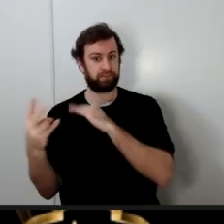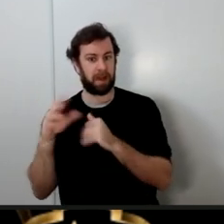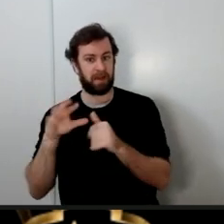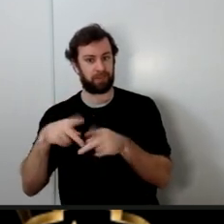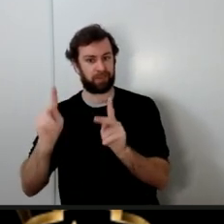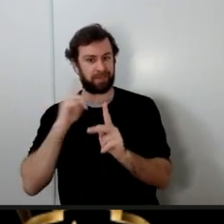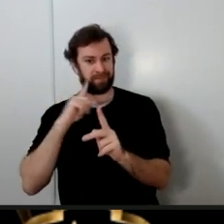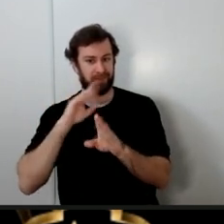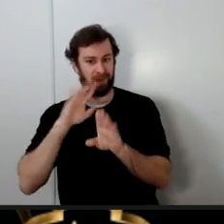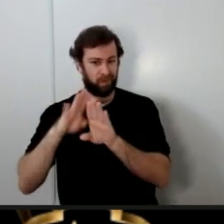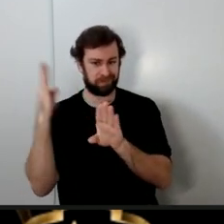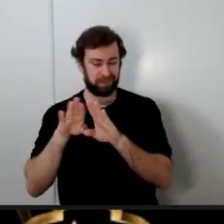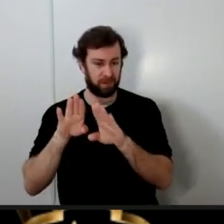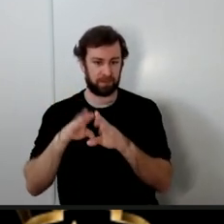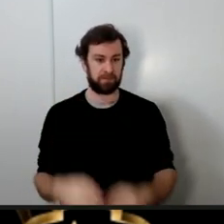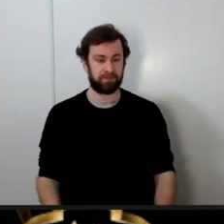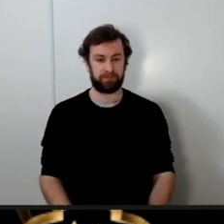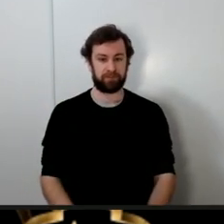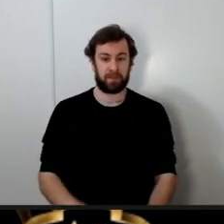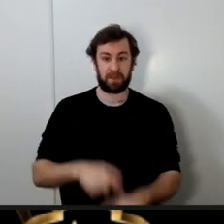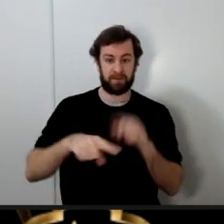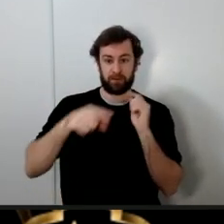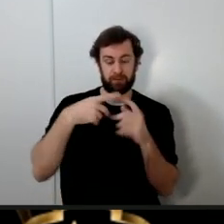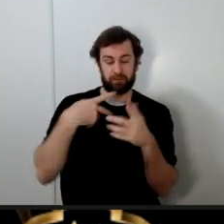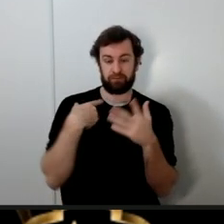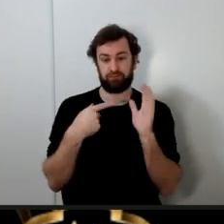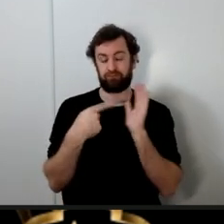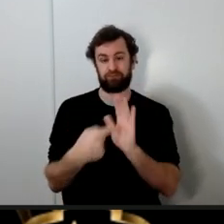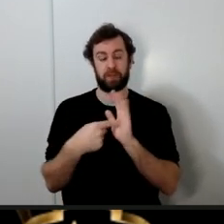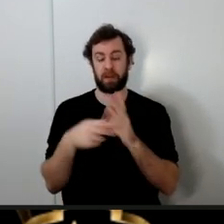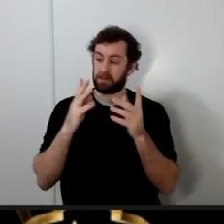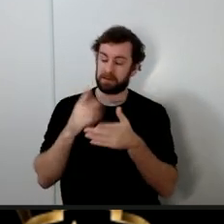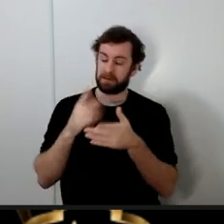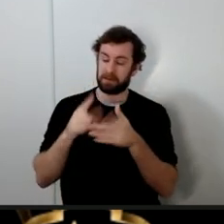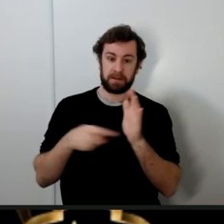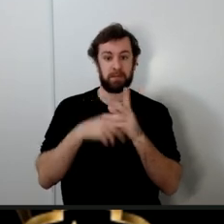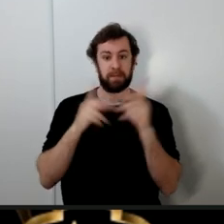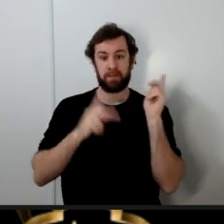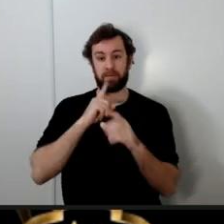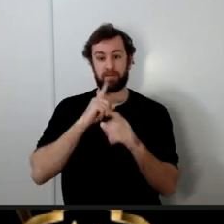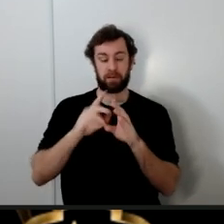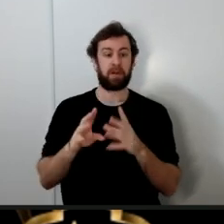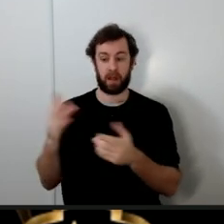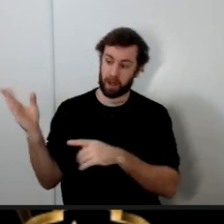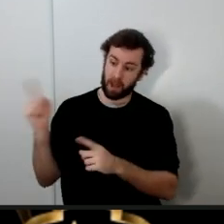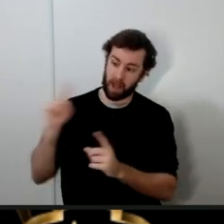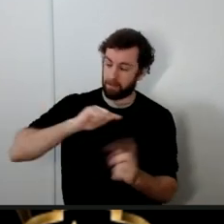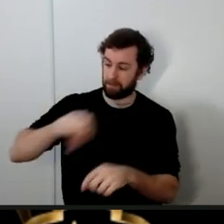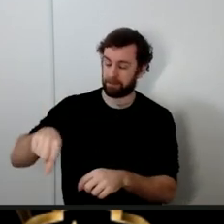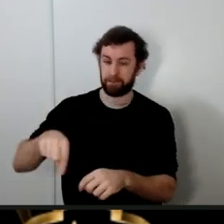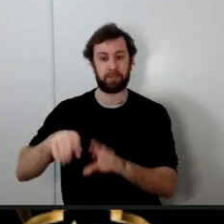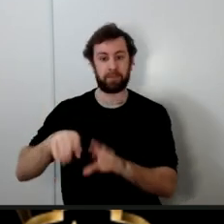sources Sunni and Shia sources sometimes people would come they would knock at the door of the Prophet the Prophet